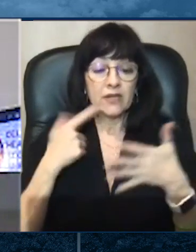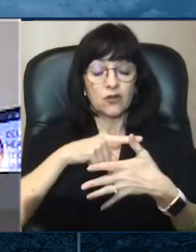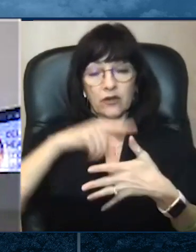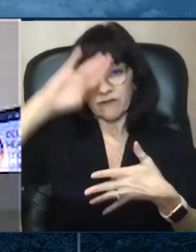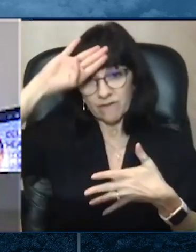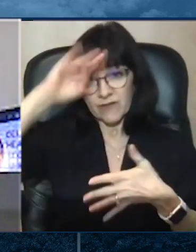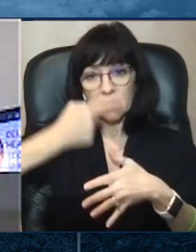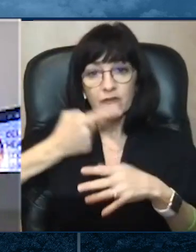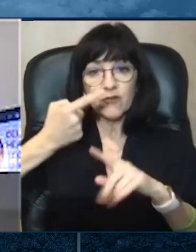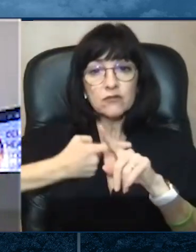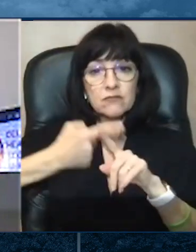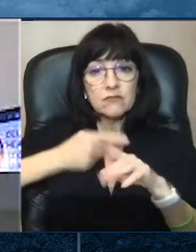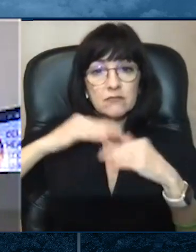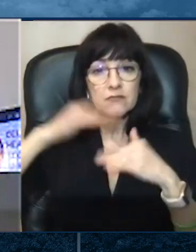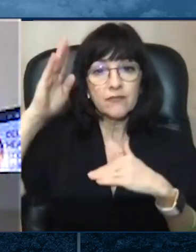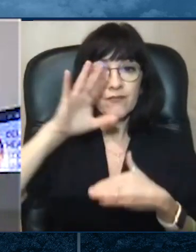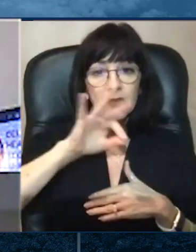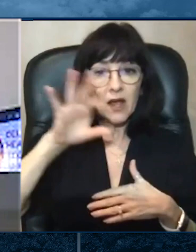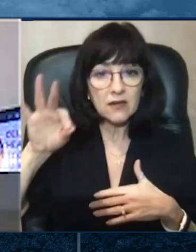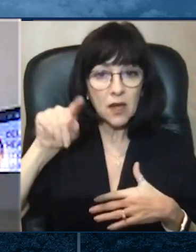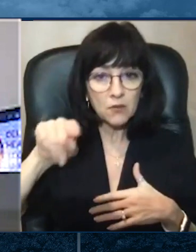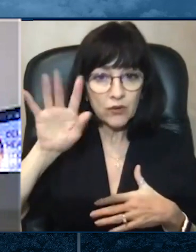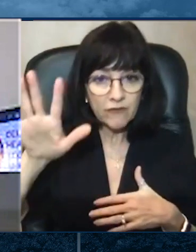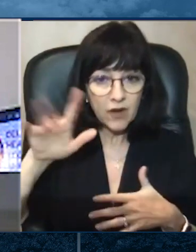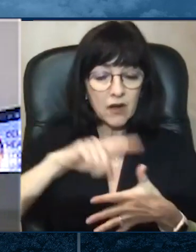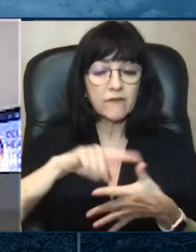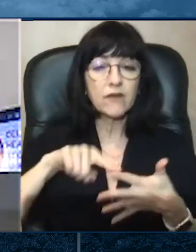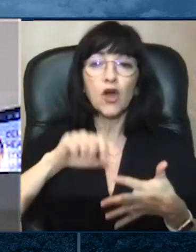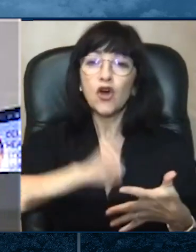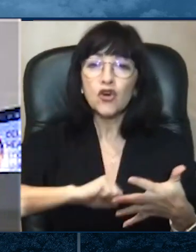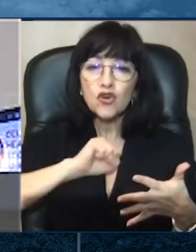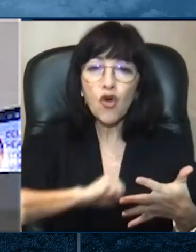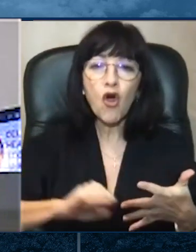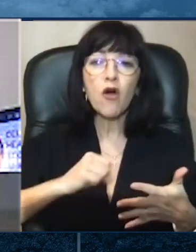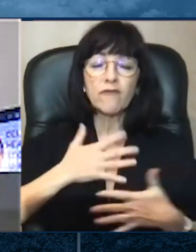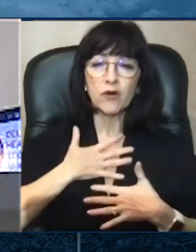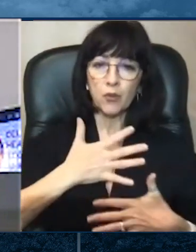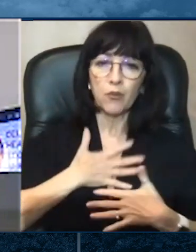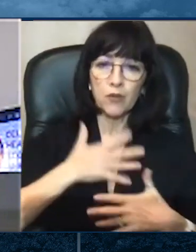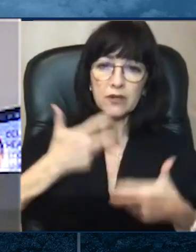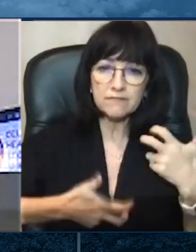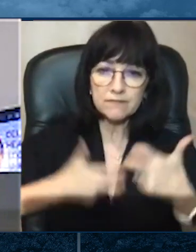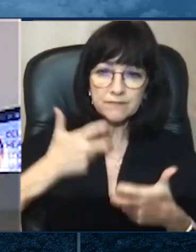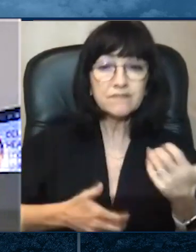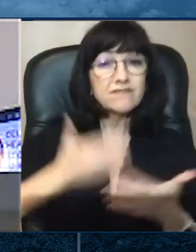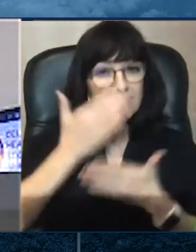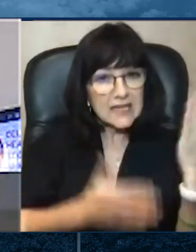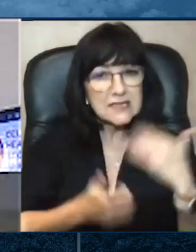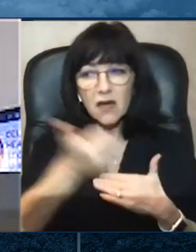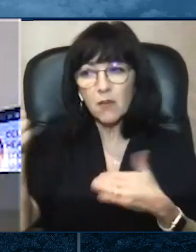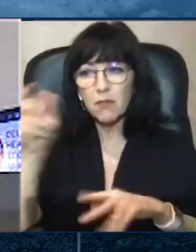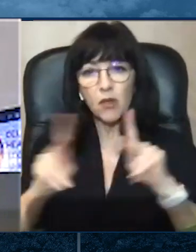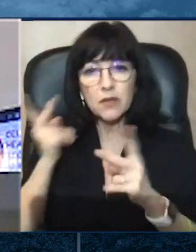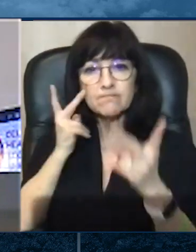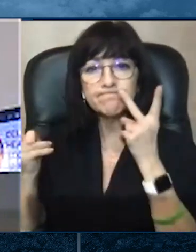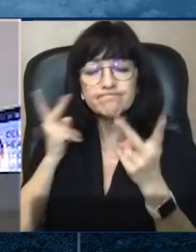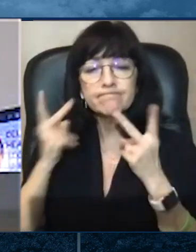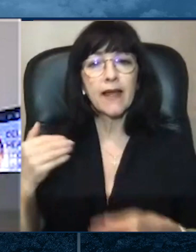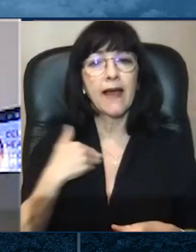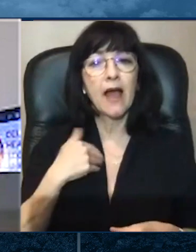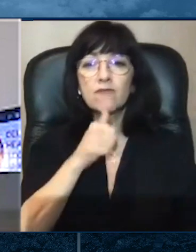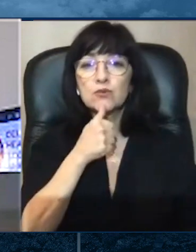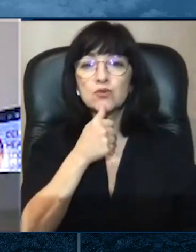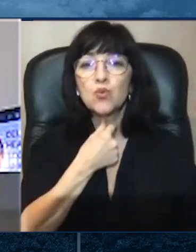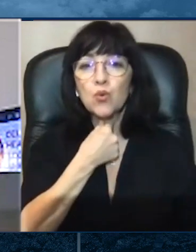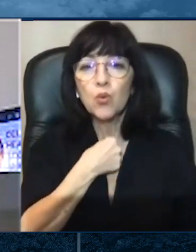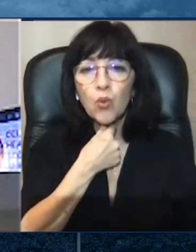cough or shortness of breath. The other symptoms we are seeing are sore throat and body aches. If you are healthy and free